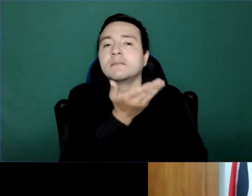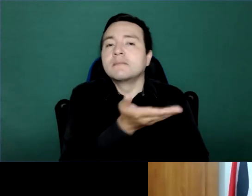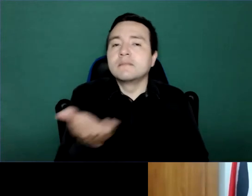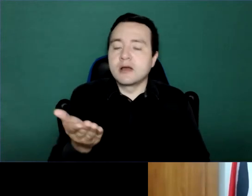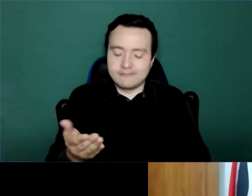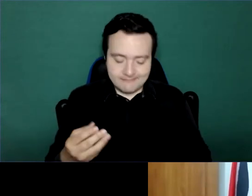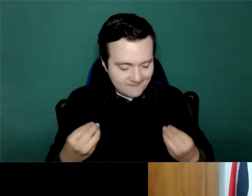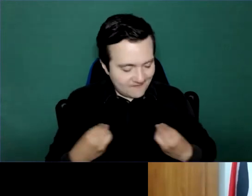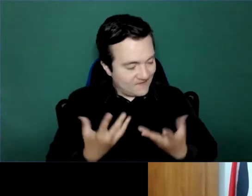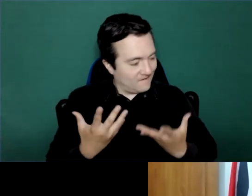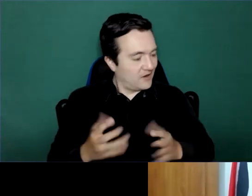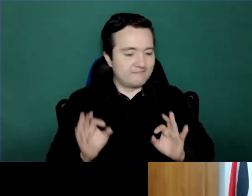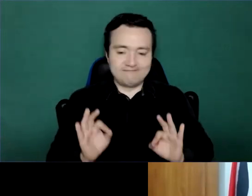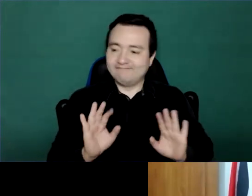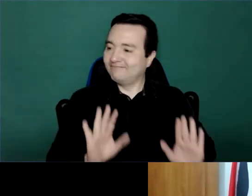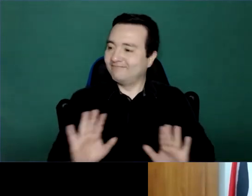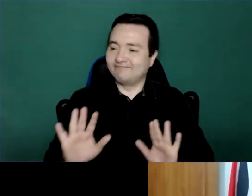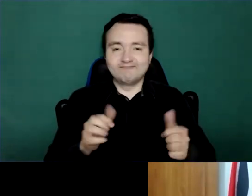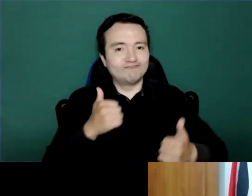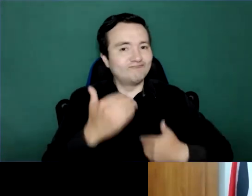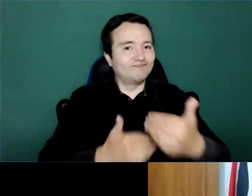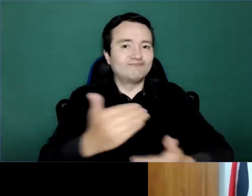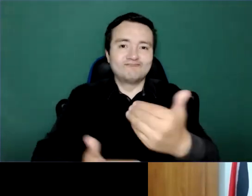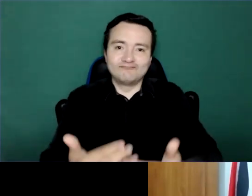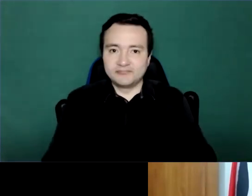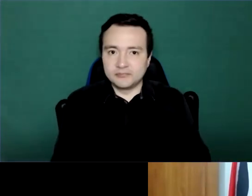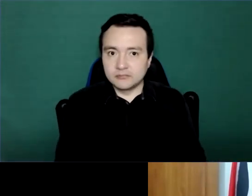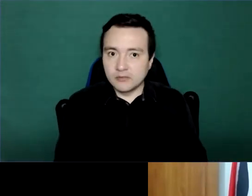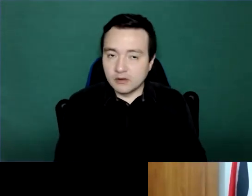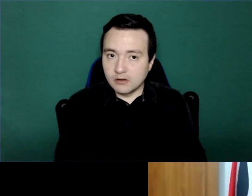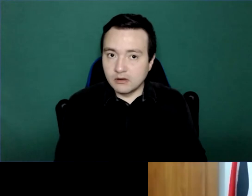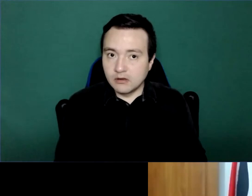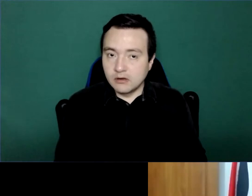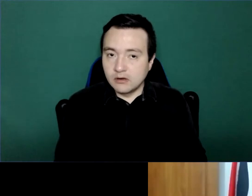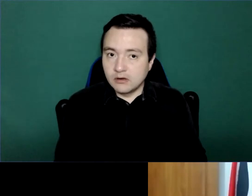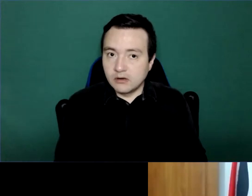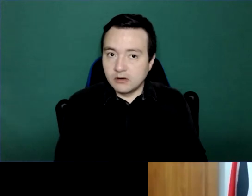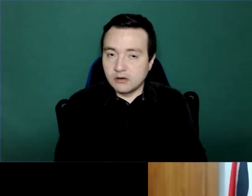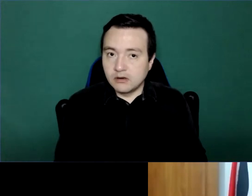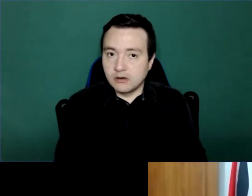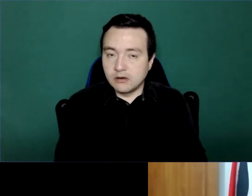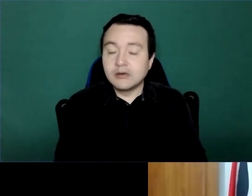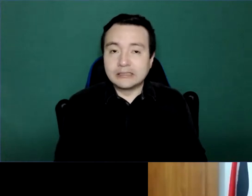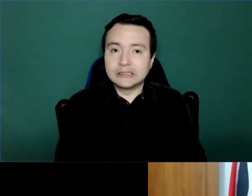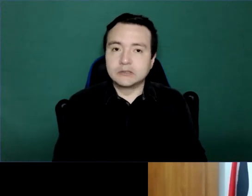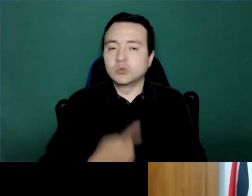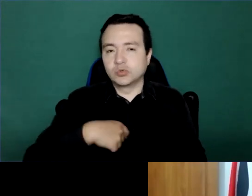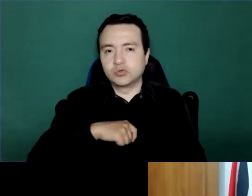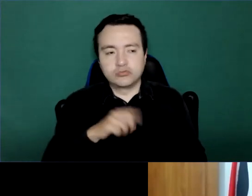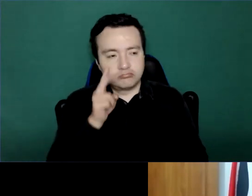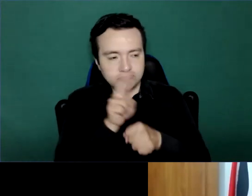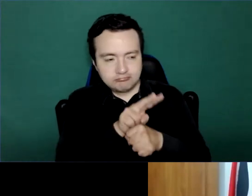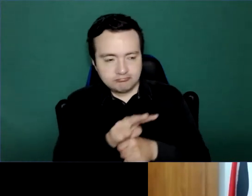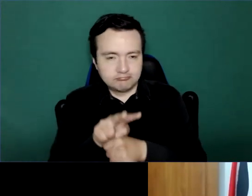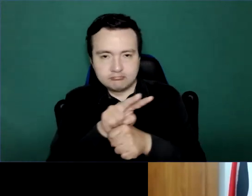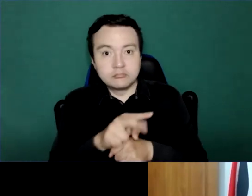So what we have done is started this whole process of decentralization so that the investment we make